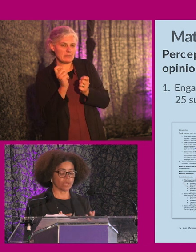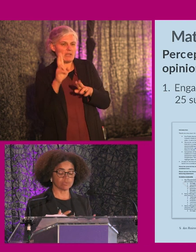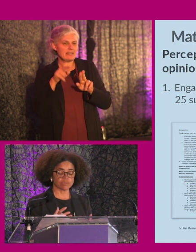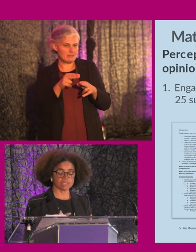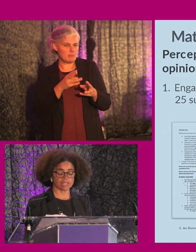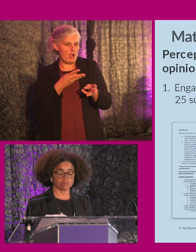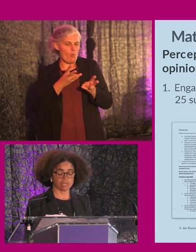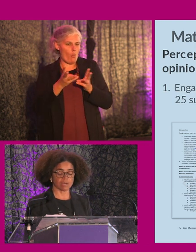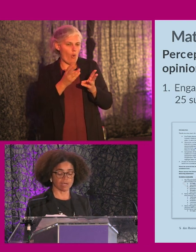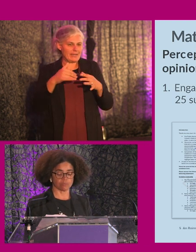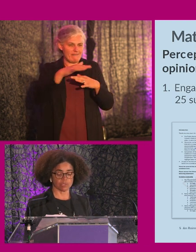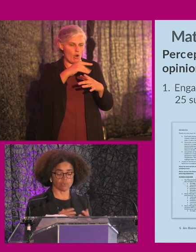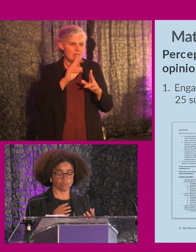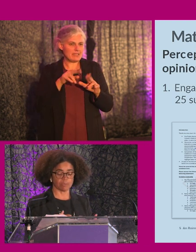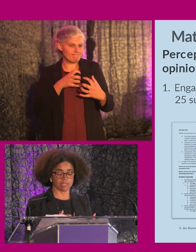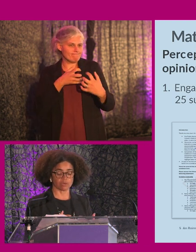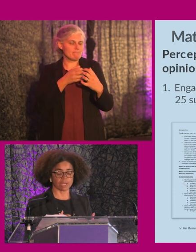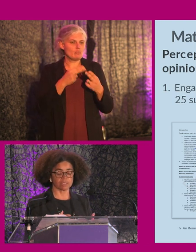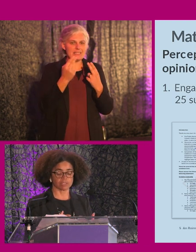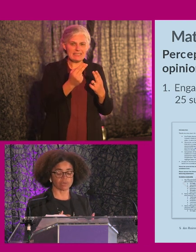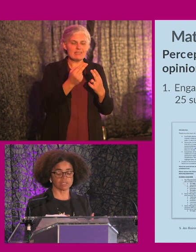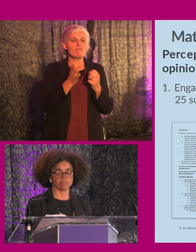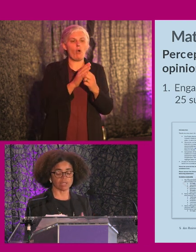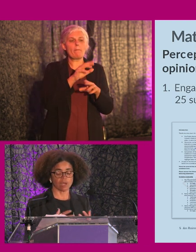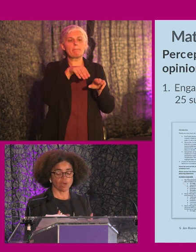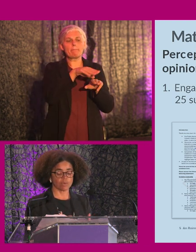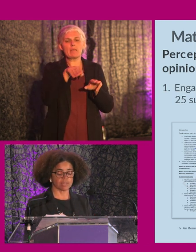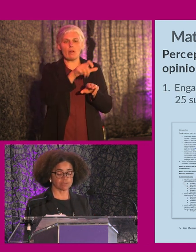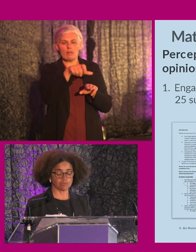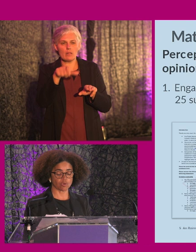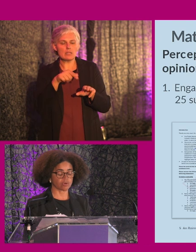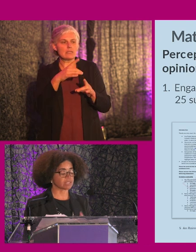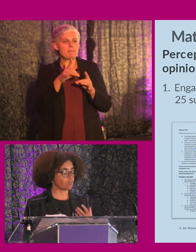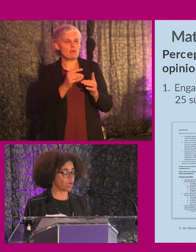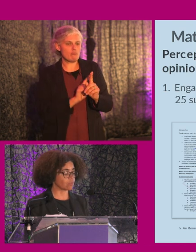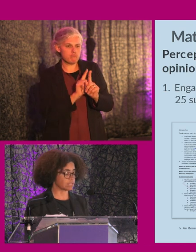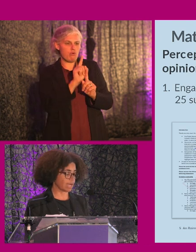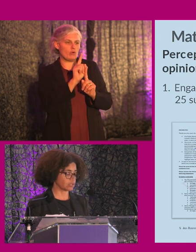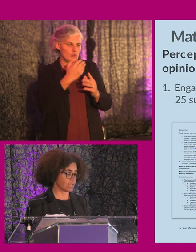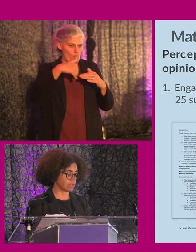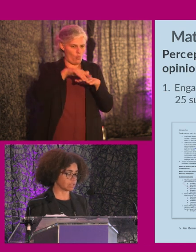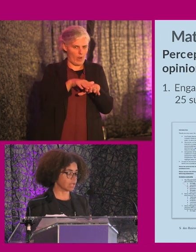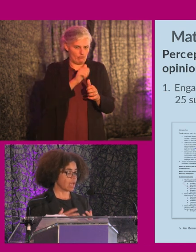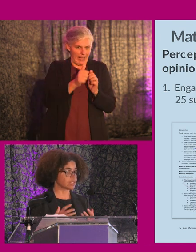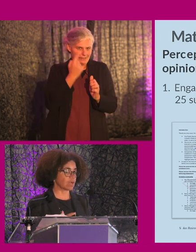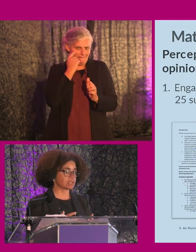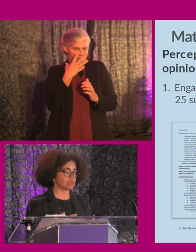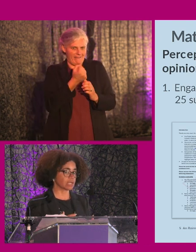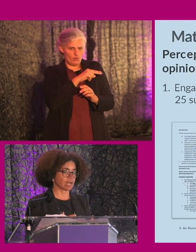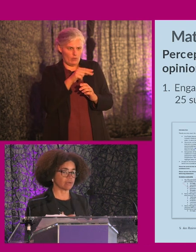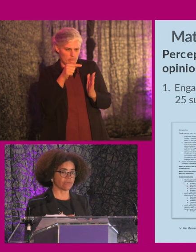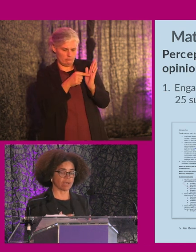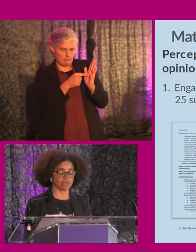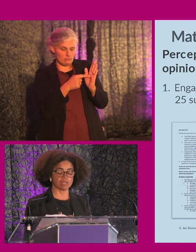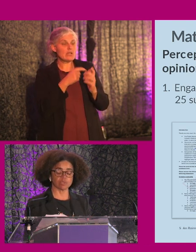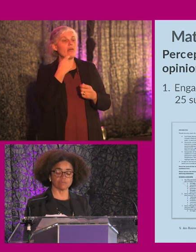were able to assess whether, um, you know, we meet the criteria, criteria, whether there's been progress and where was the actual evidence, as well as looking